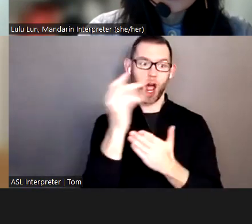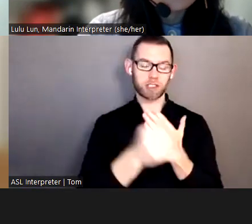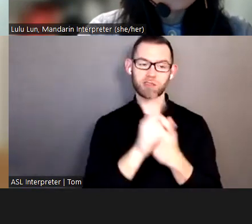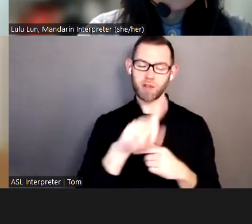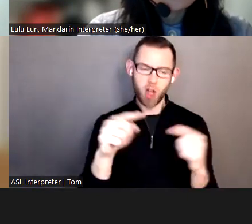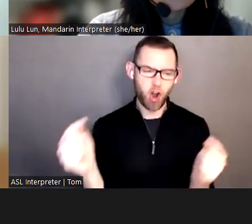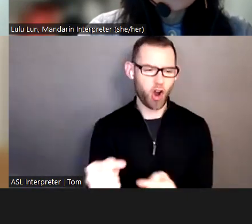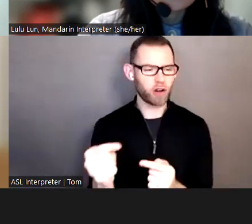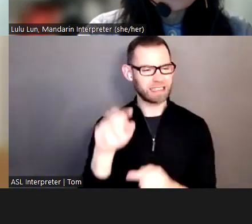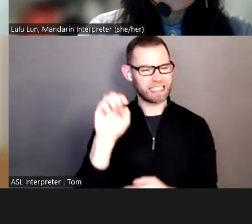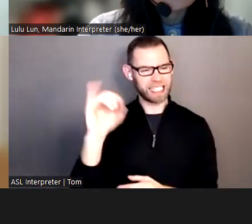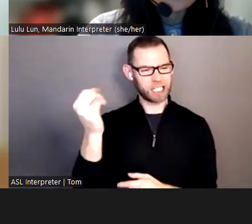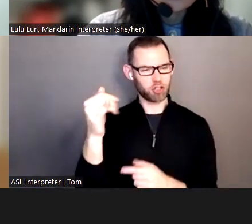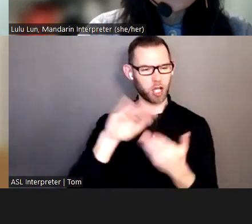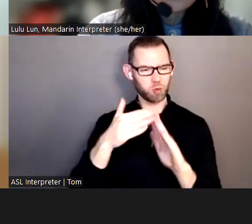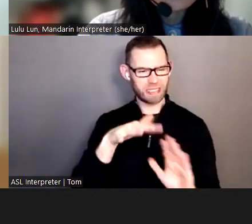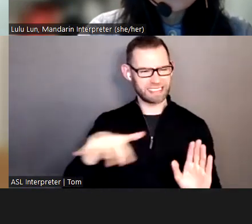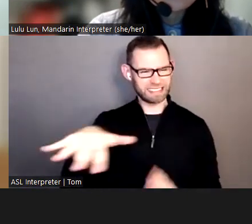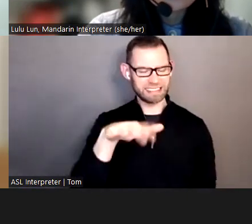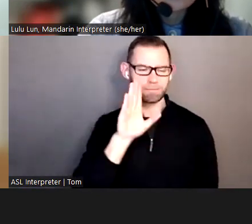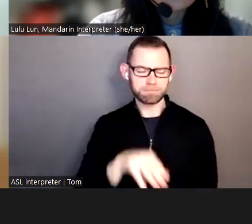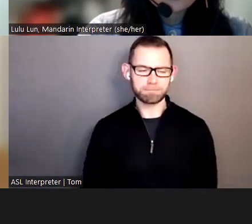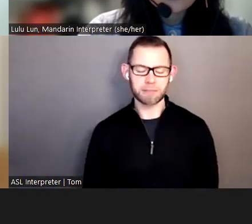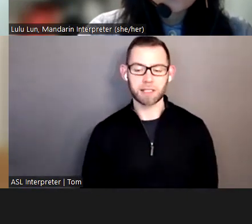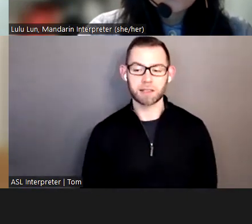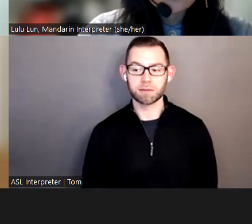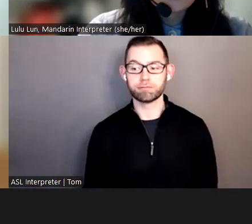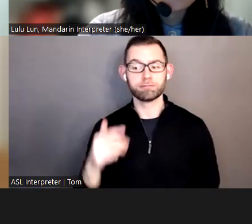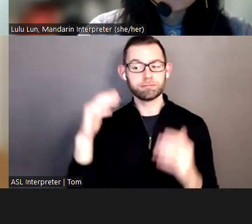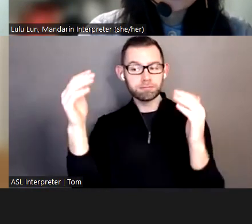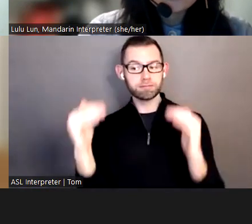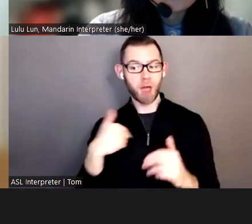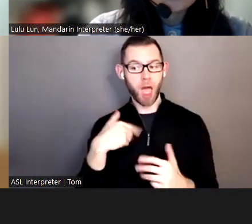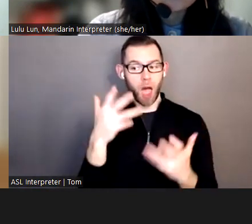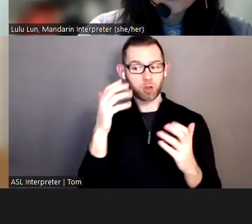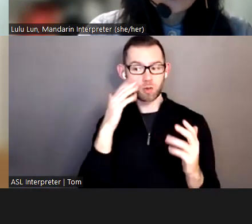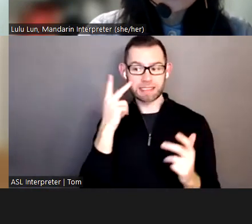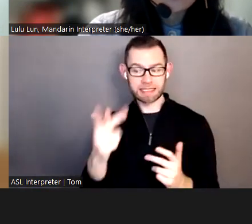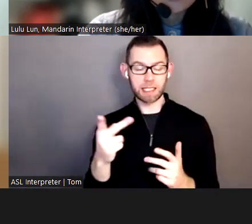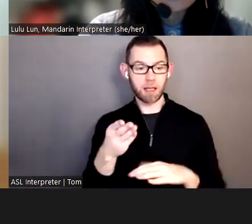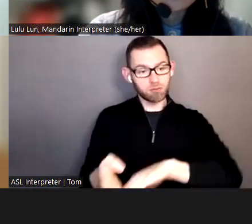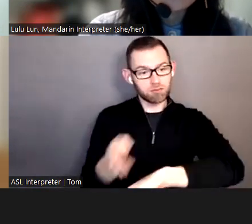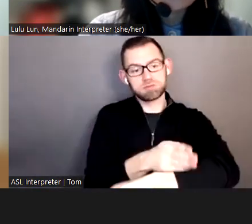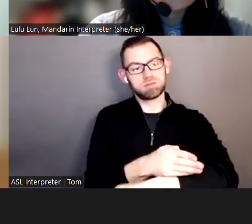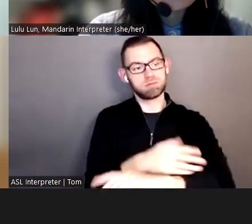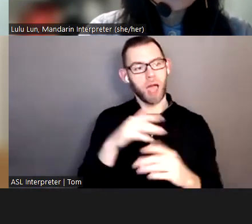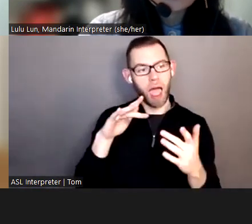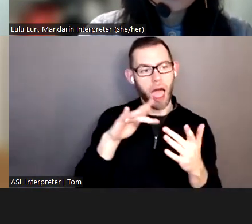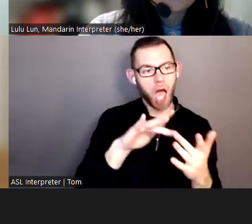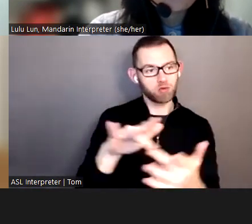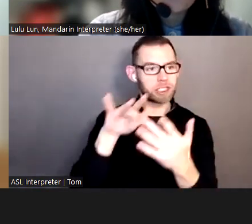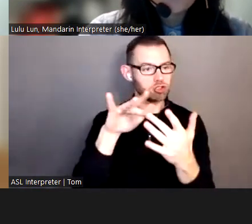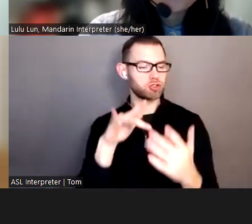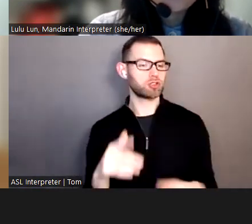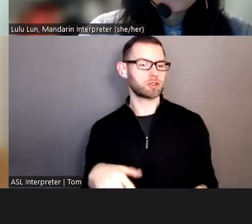We'd like to see an advanced outreach from the project proponent before filing